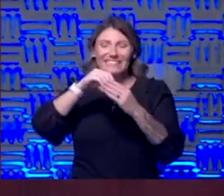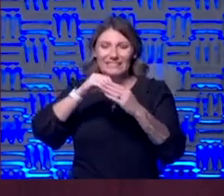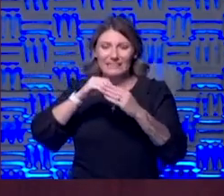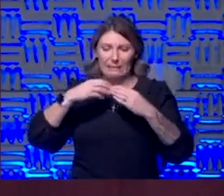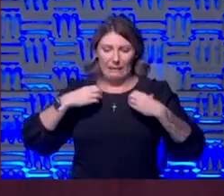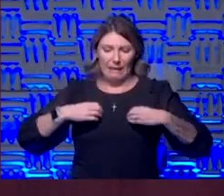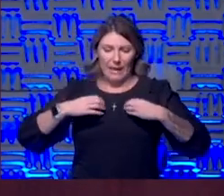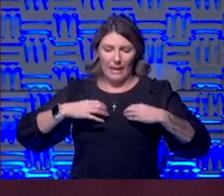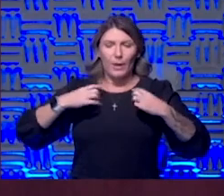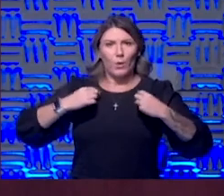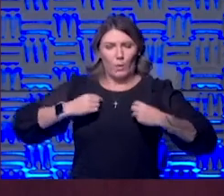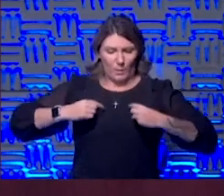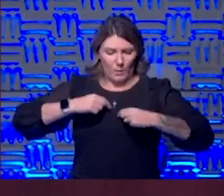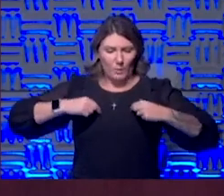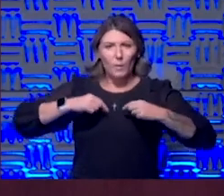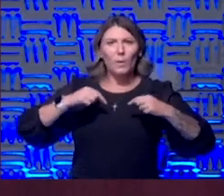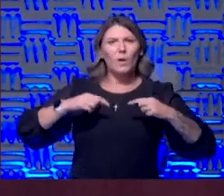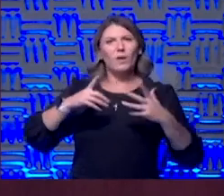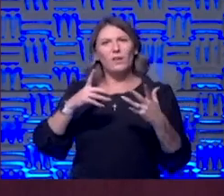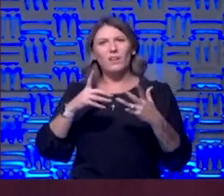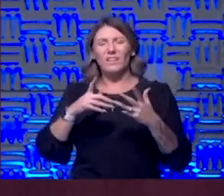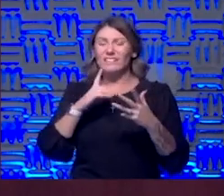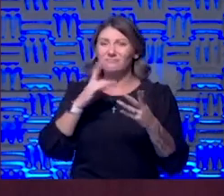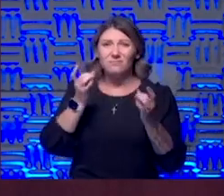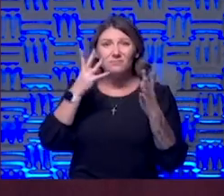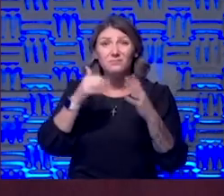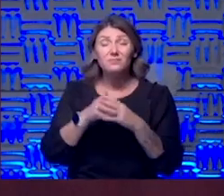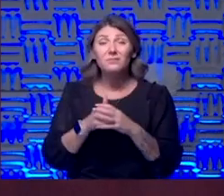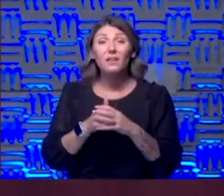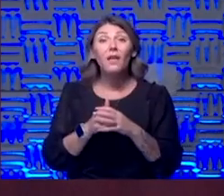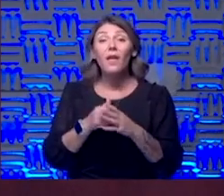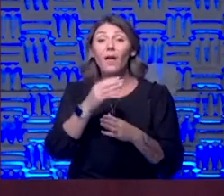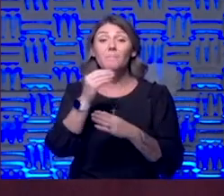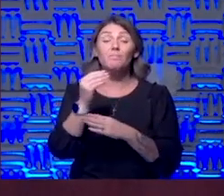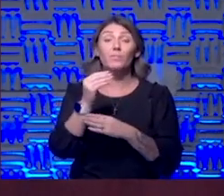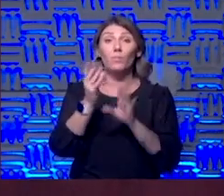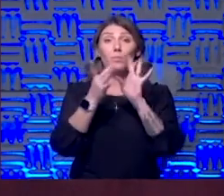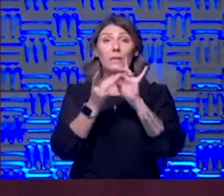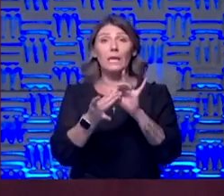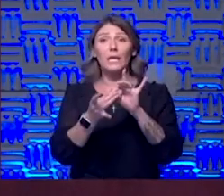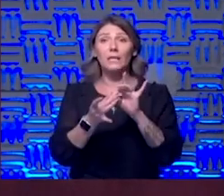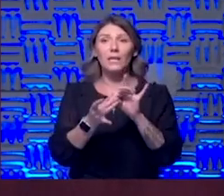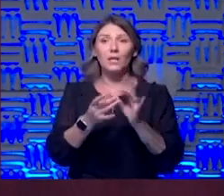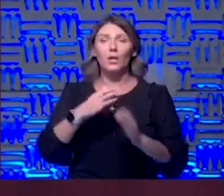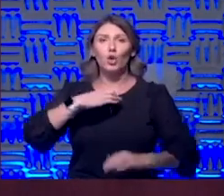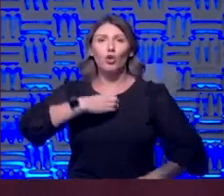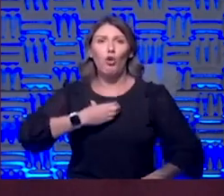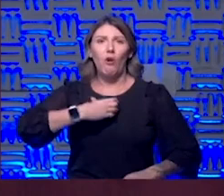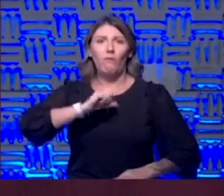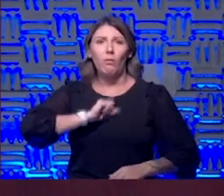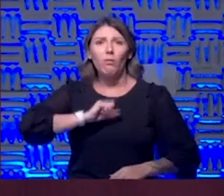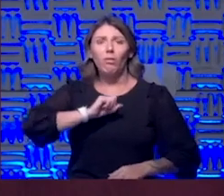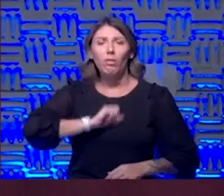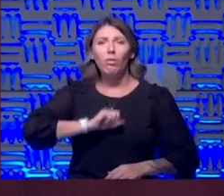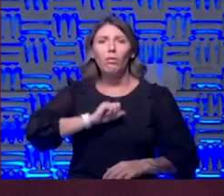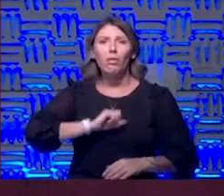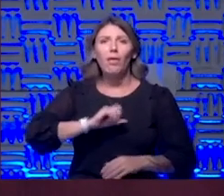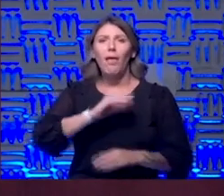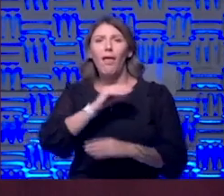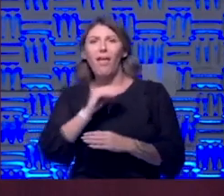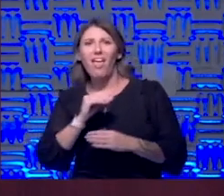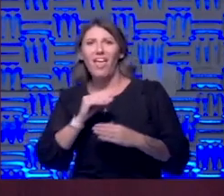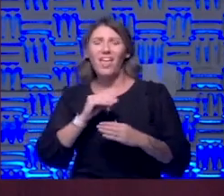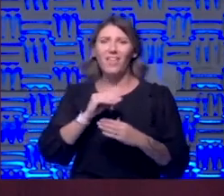we're we're creating sort of a perfect storm and what you just said in terms of coughing you know sputum production